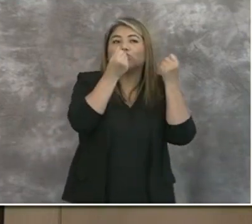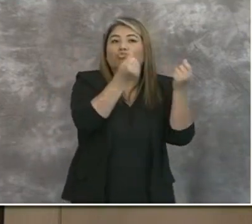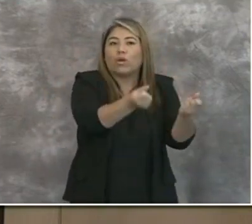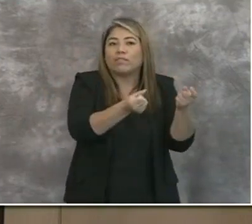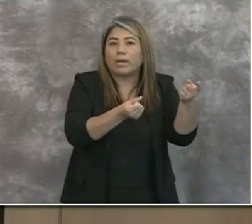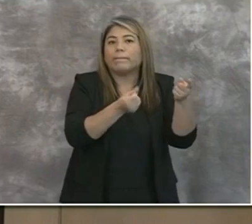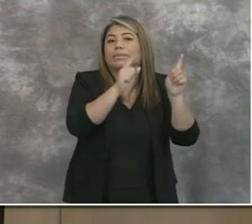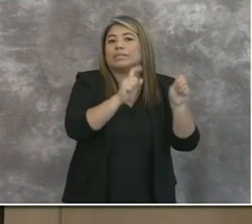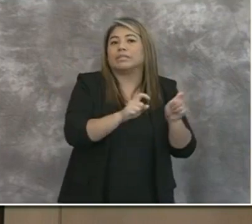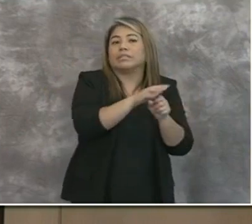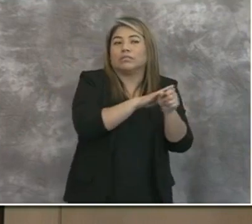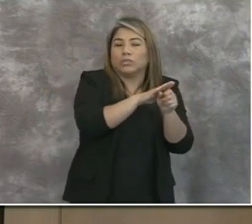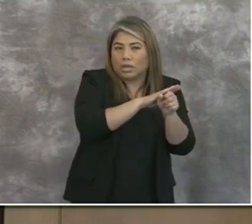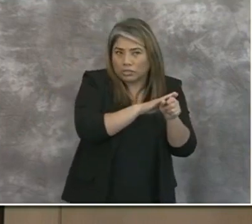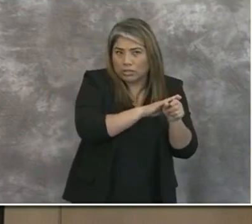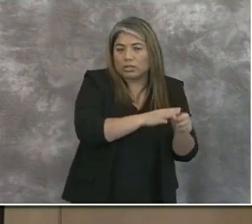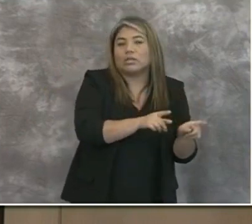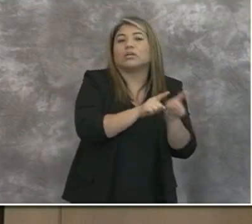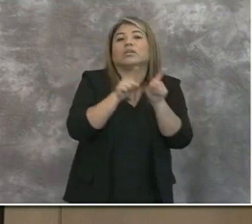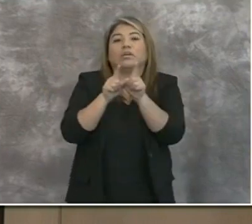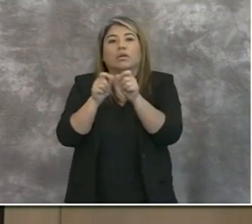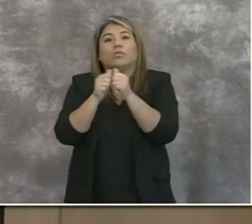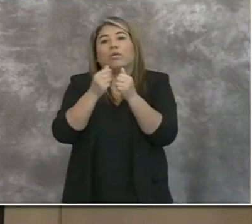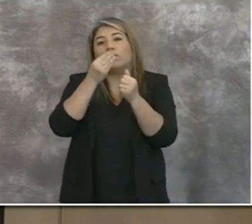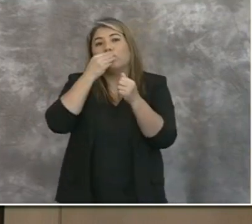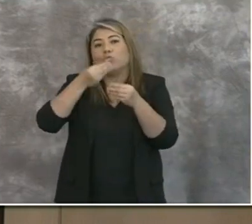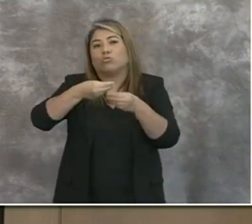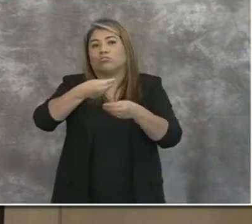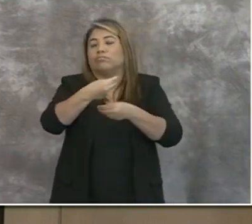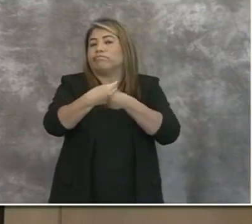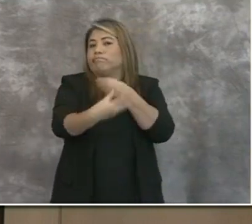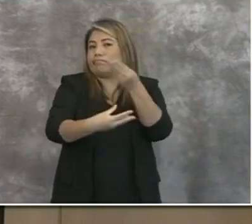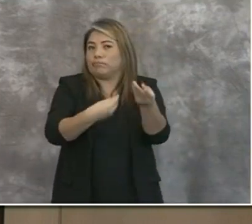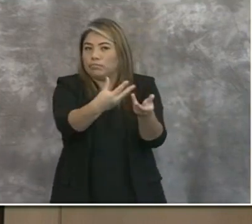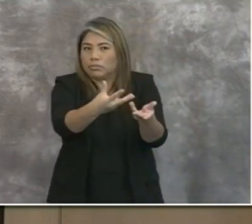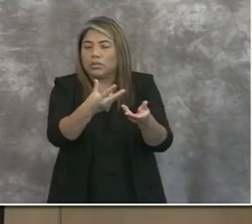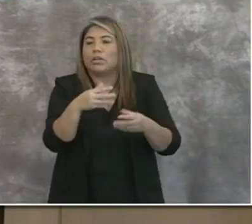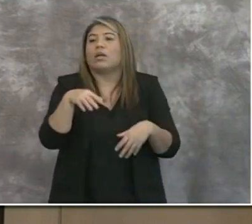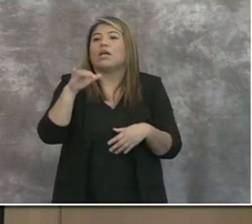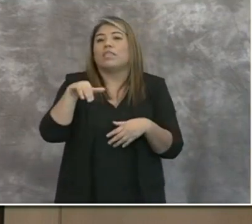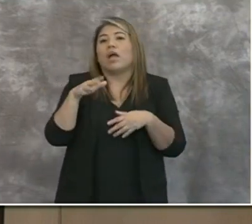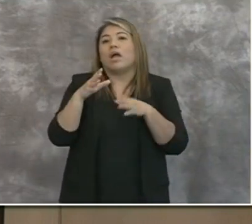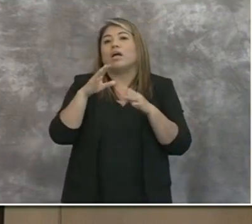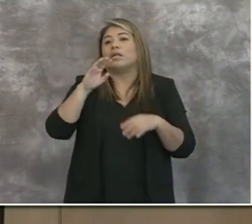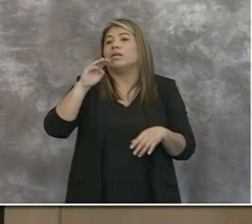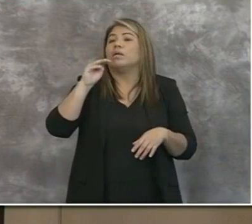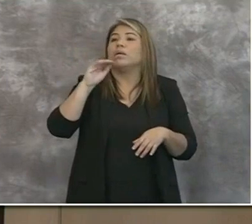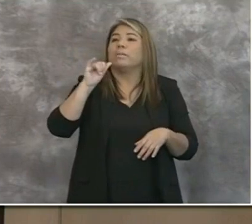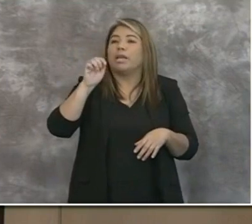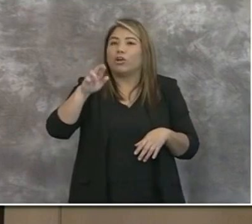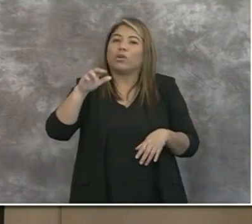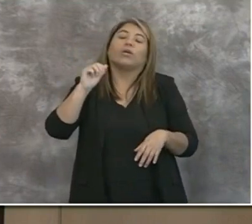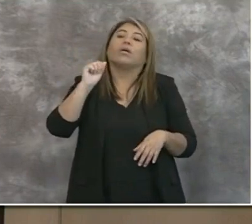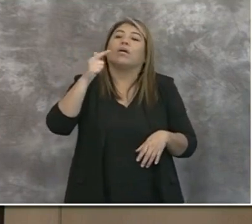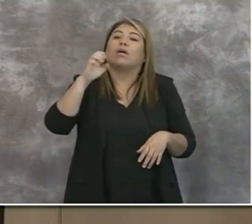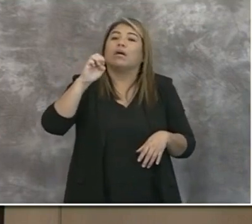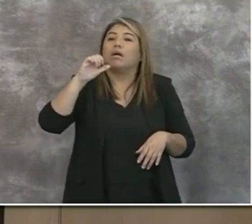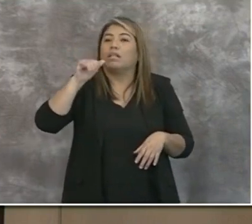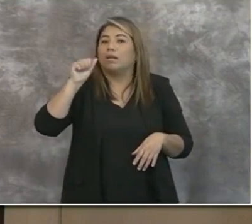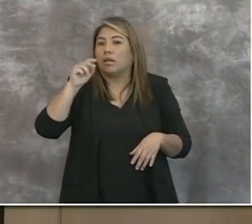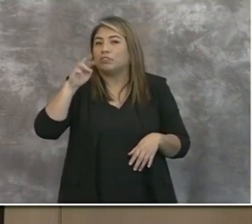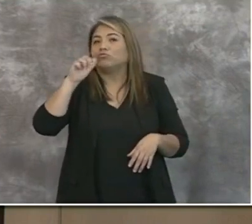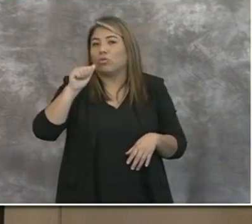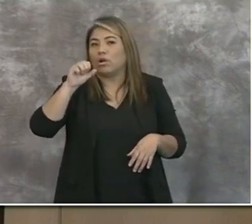testing location that's been combined with the food distribution event organized by Mayor Alejandra Sotelo Solis in National